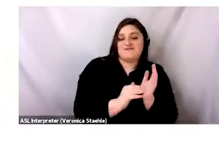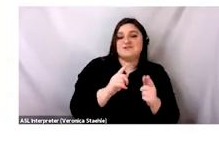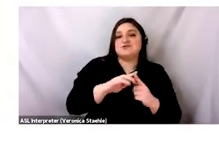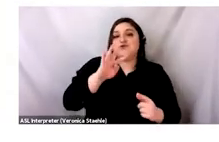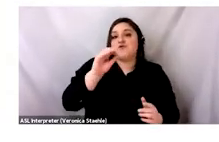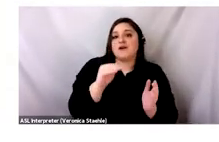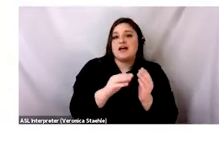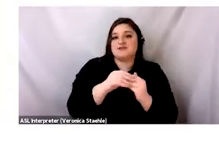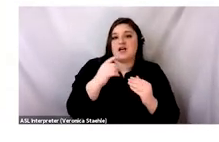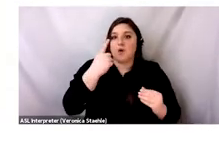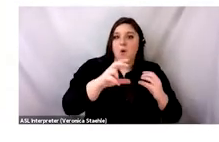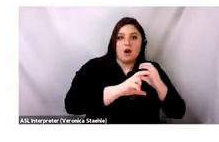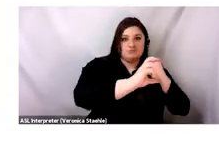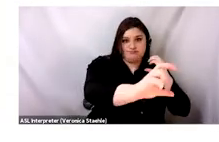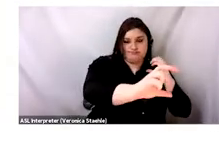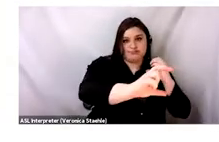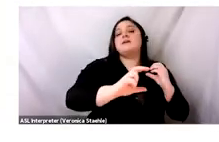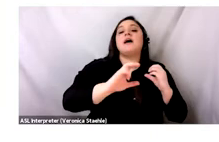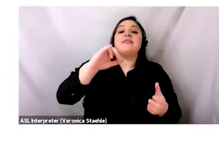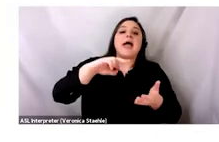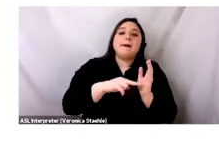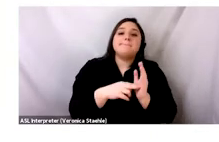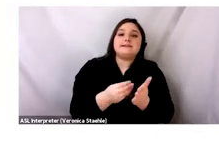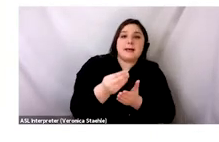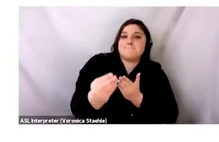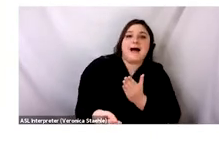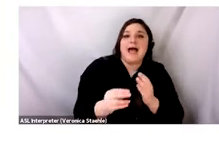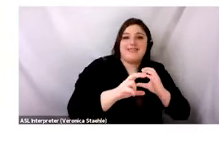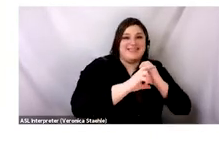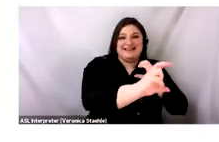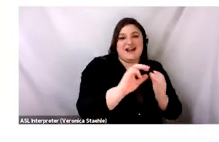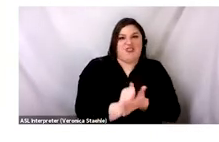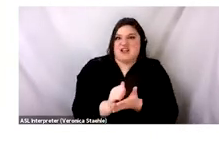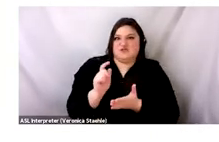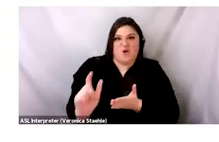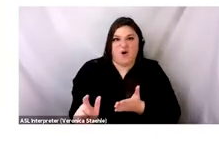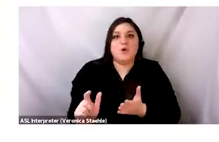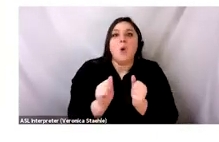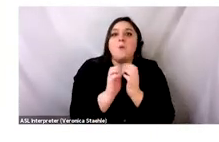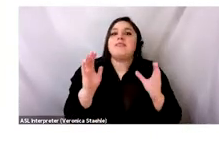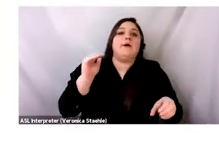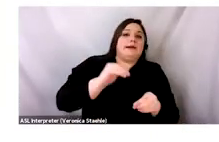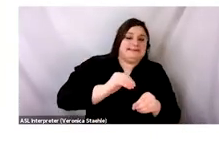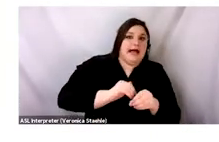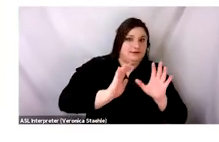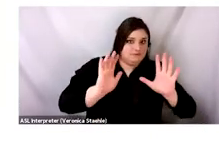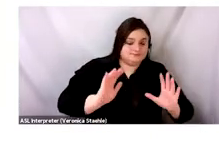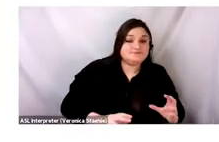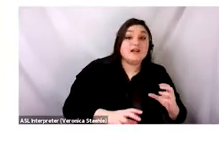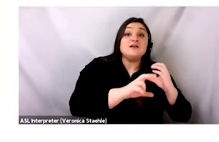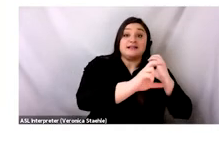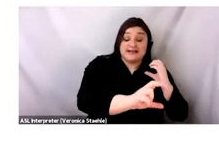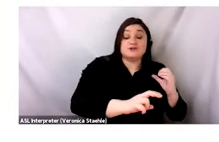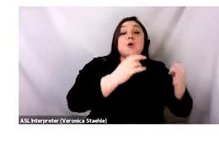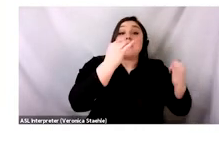will cost between $35,000 to $40,000. And that's just the cost to purchase the container from the exporter in the Global